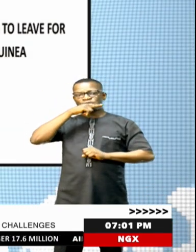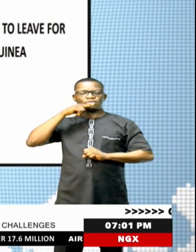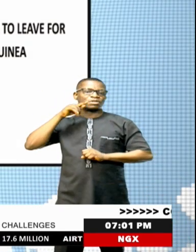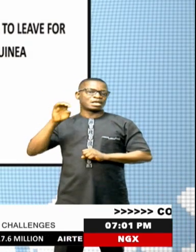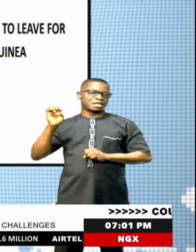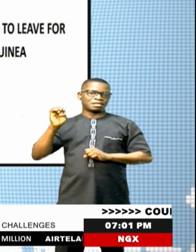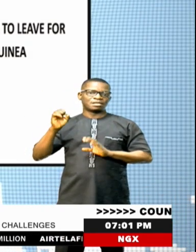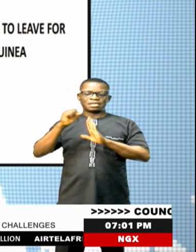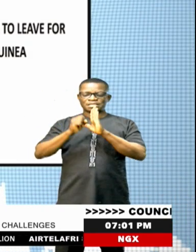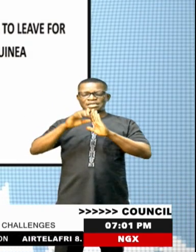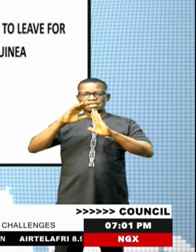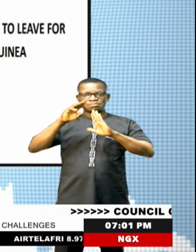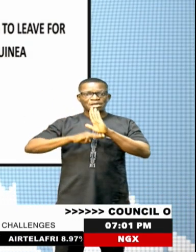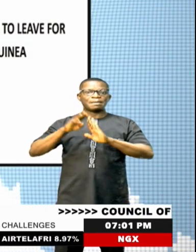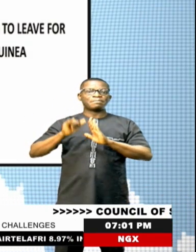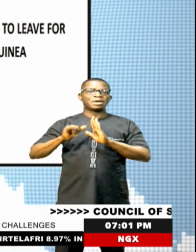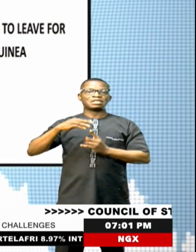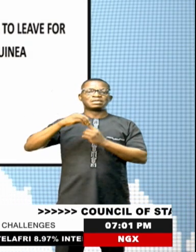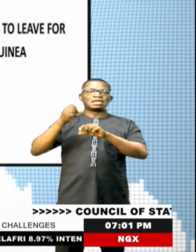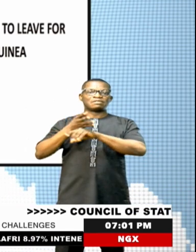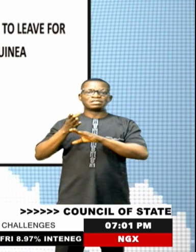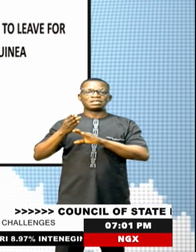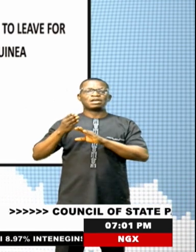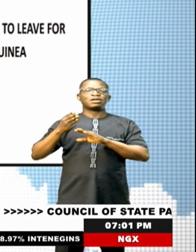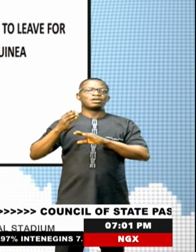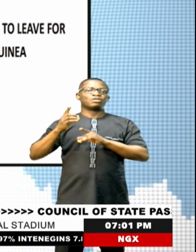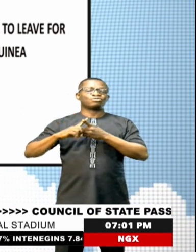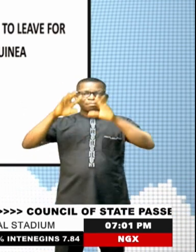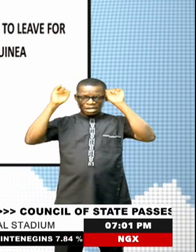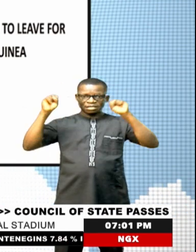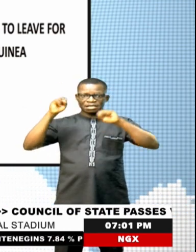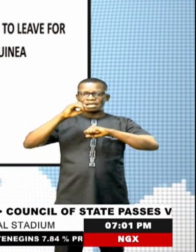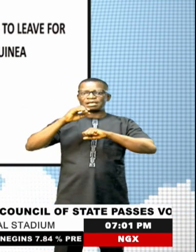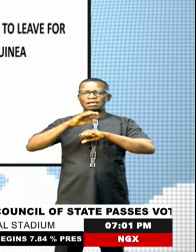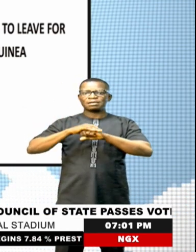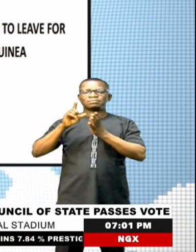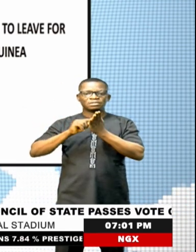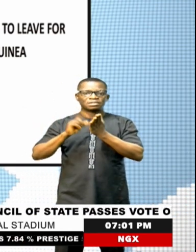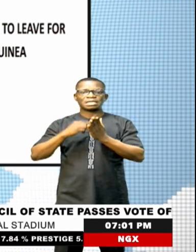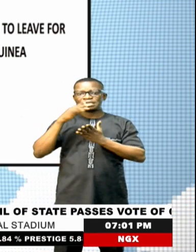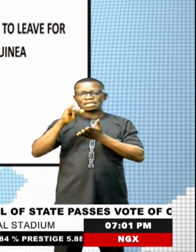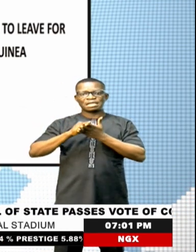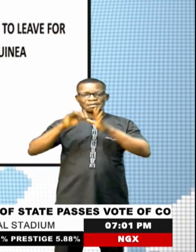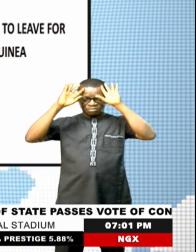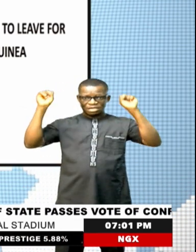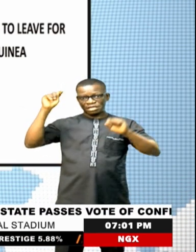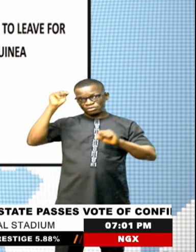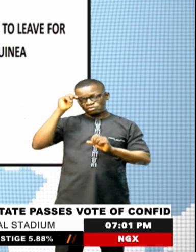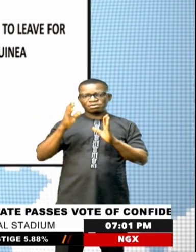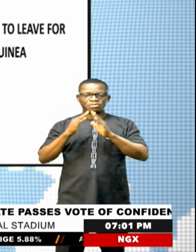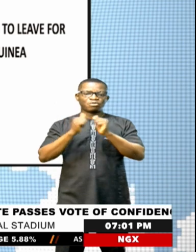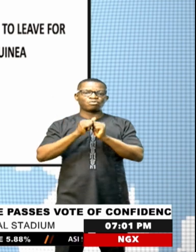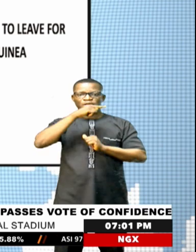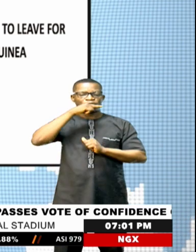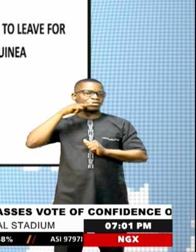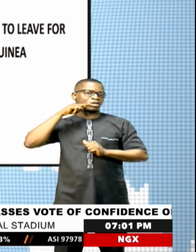Advisor on Media and Publicity, Ajiri Ingalale, indicates that President Tunibu will meet with Equatorial Guinean President at